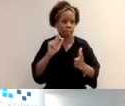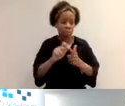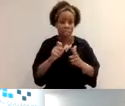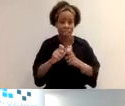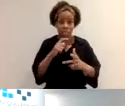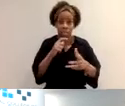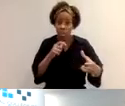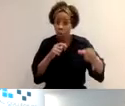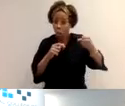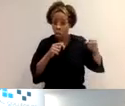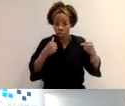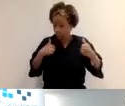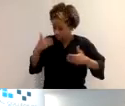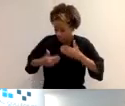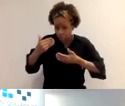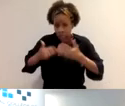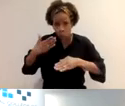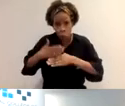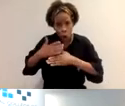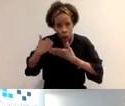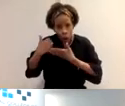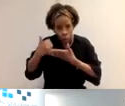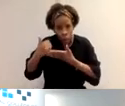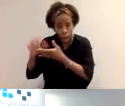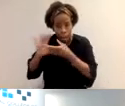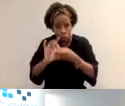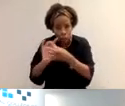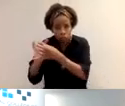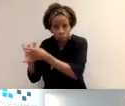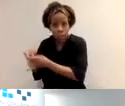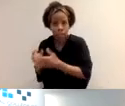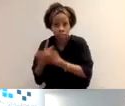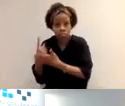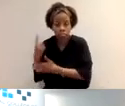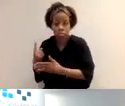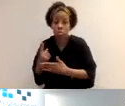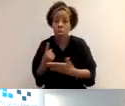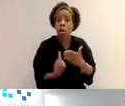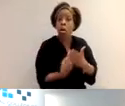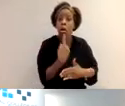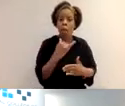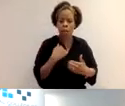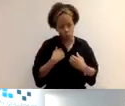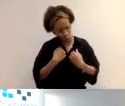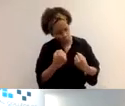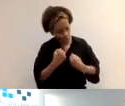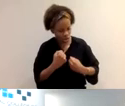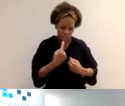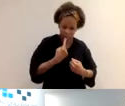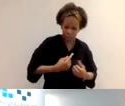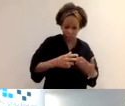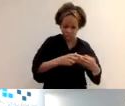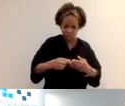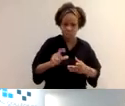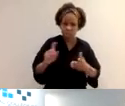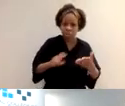sidestep and we, we do understand that, but there probably were times where you had time to self, um, self-directed learning. So whether it may be